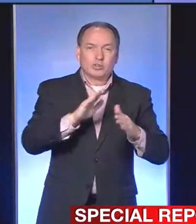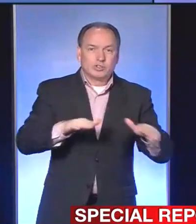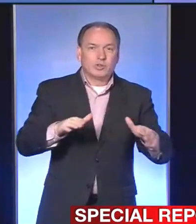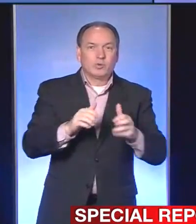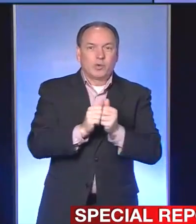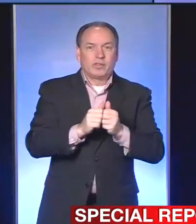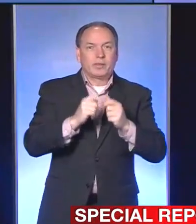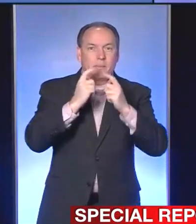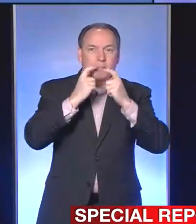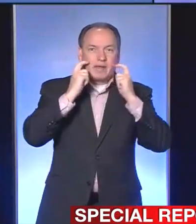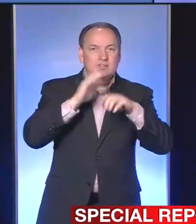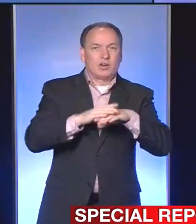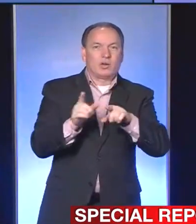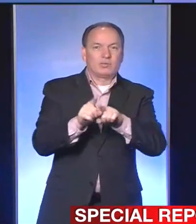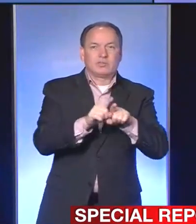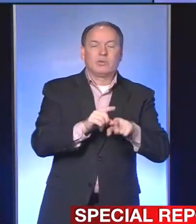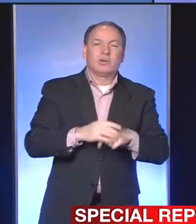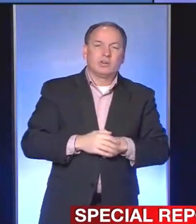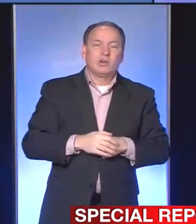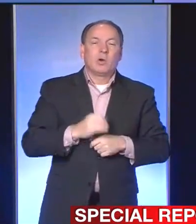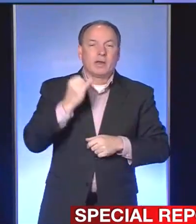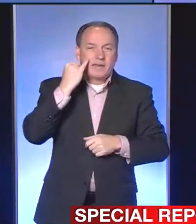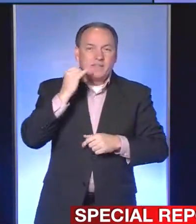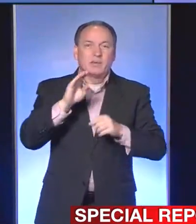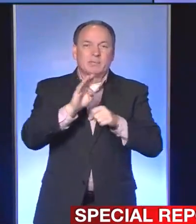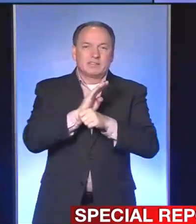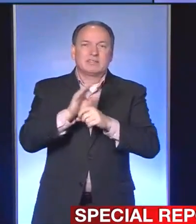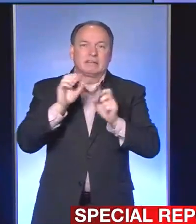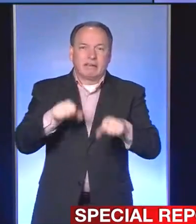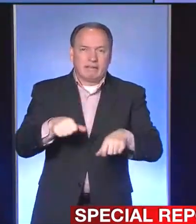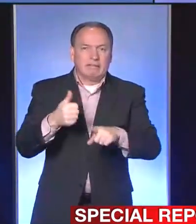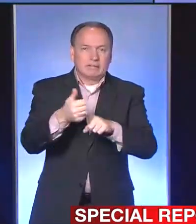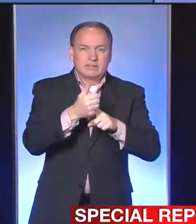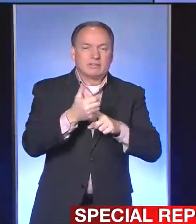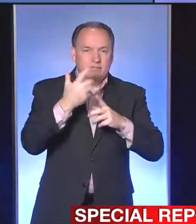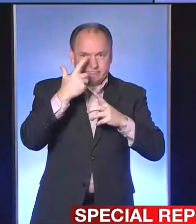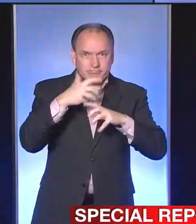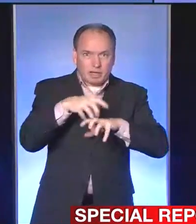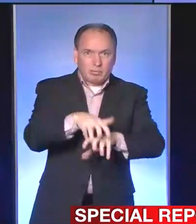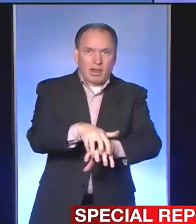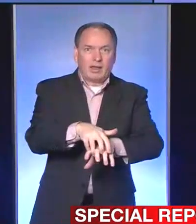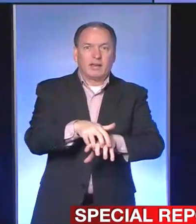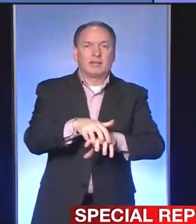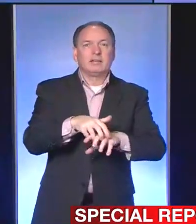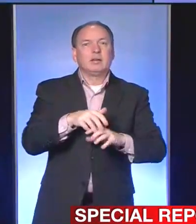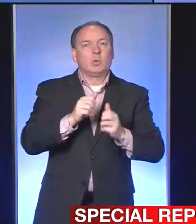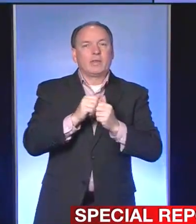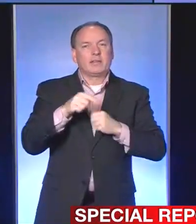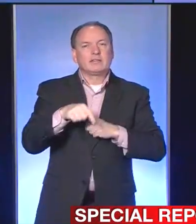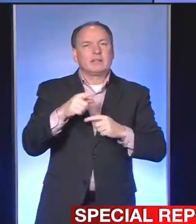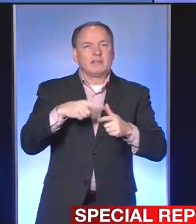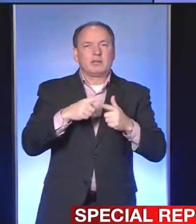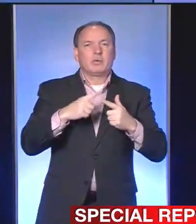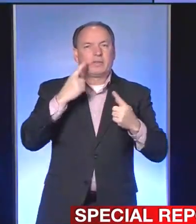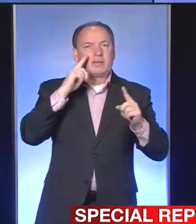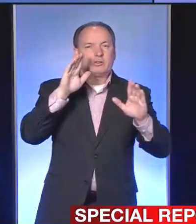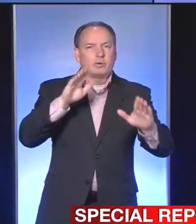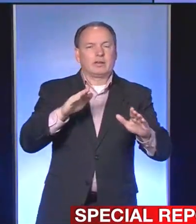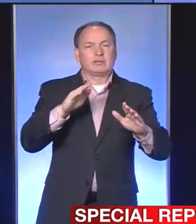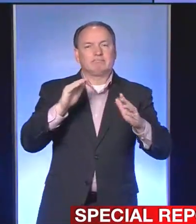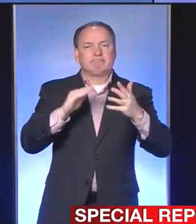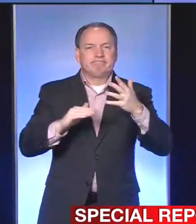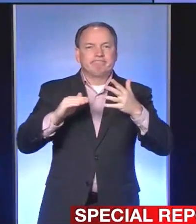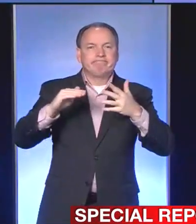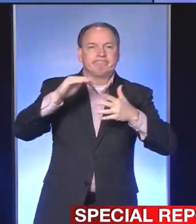mask on too. So if these businesses can help us comply with this, we think it's really a great step going